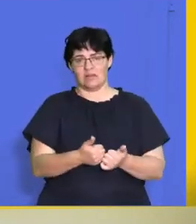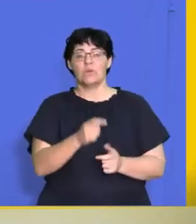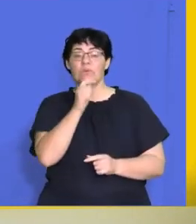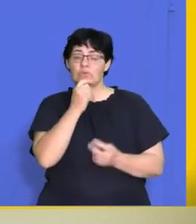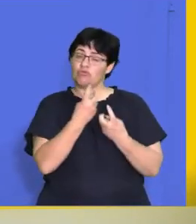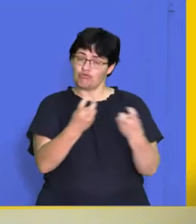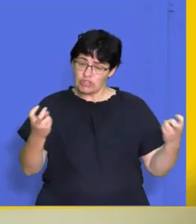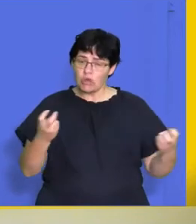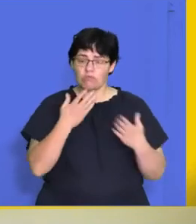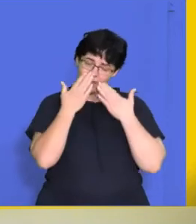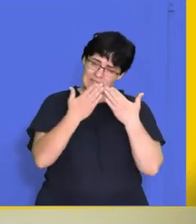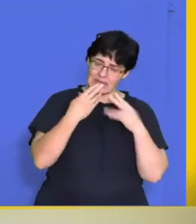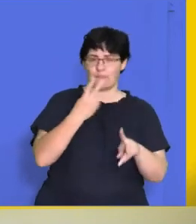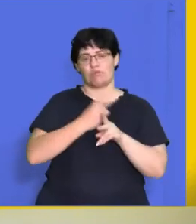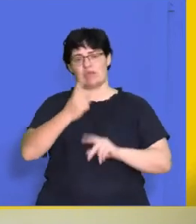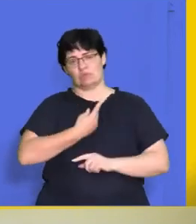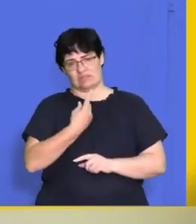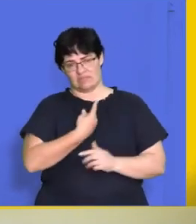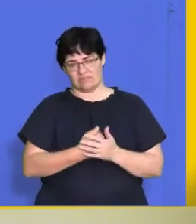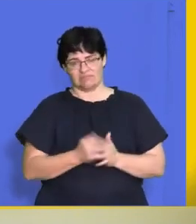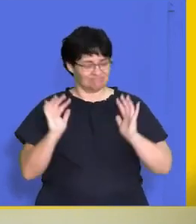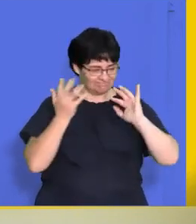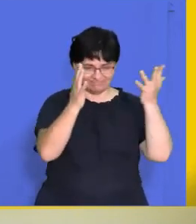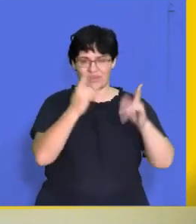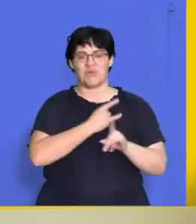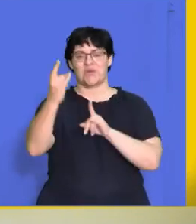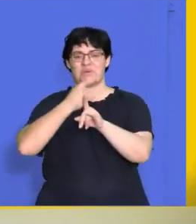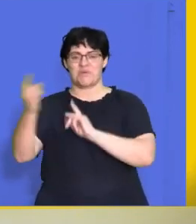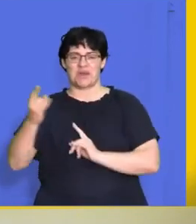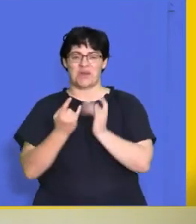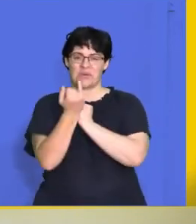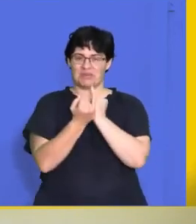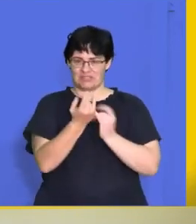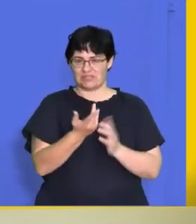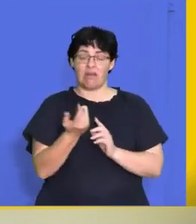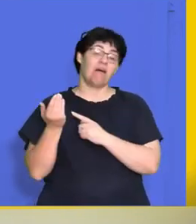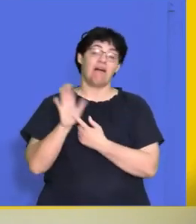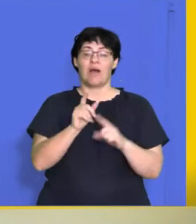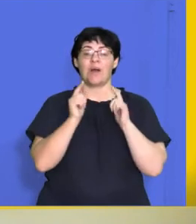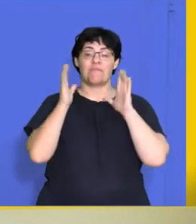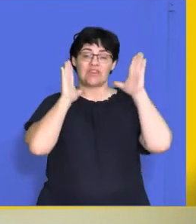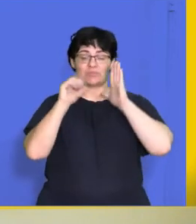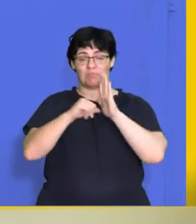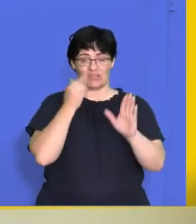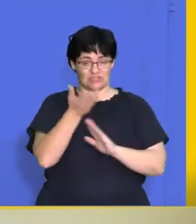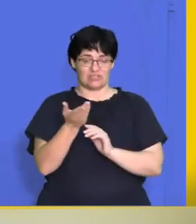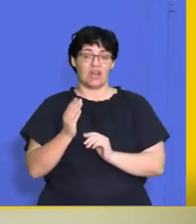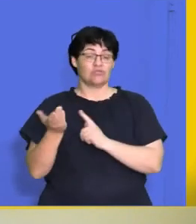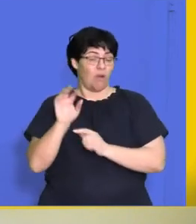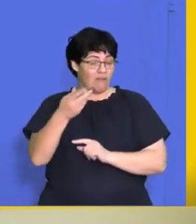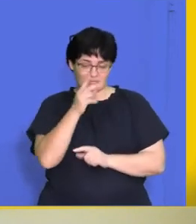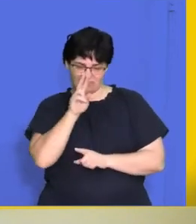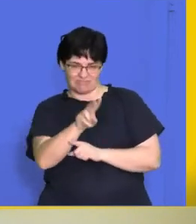resources to study and prepare yourselves congratulations to all of our competition winners who will be announced on Facebook after the show